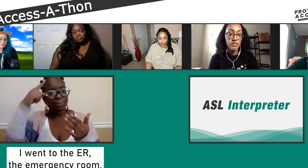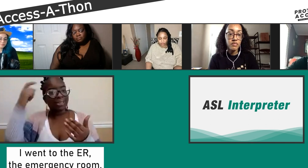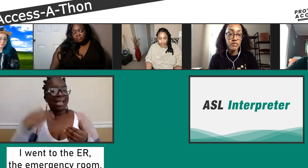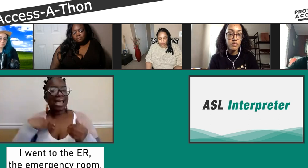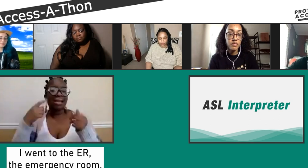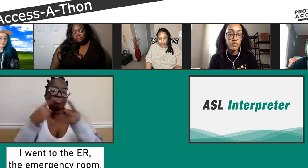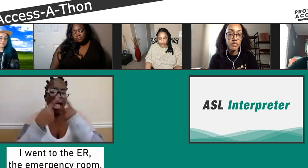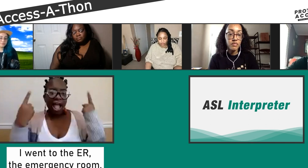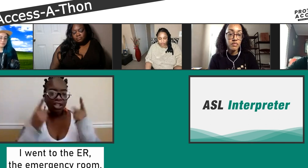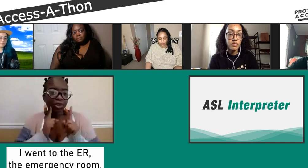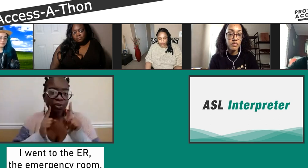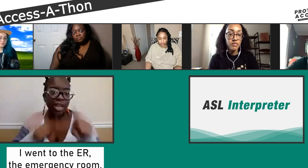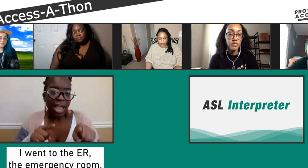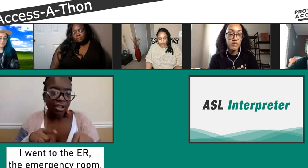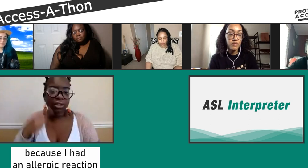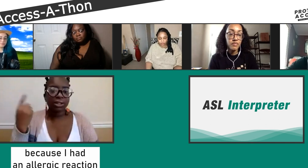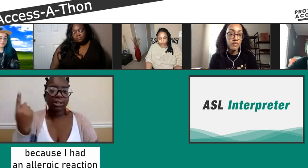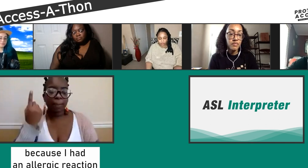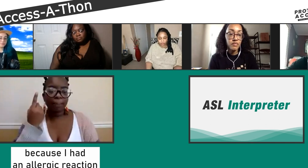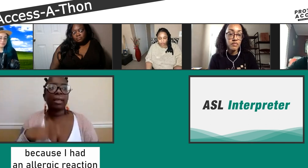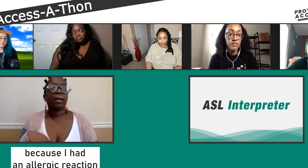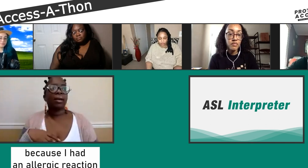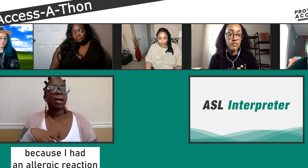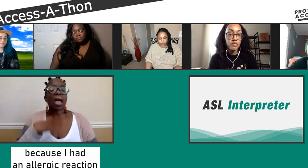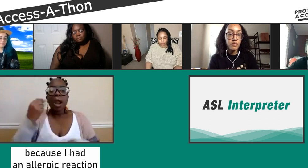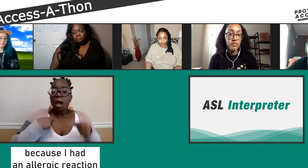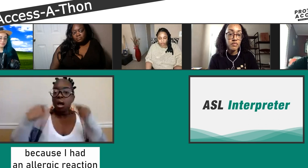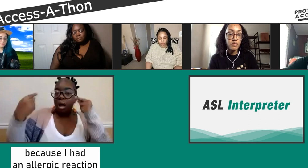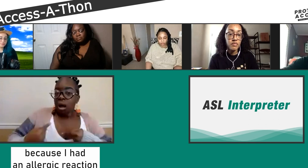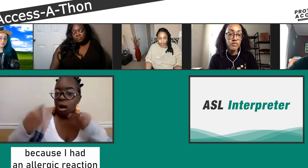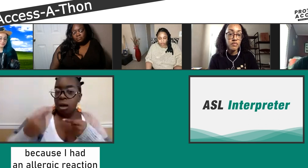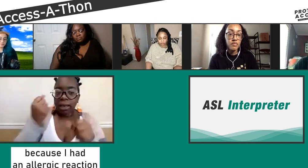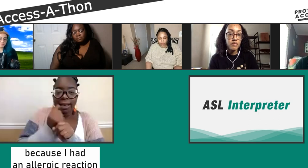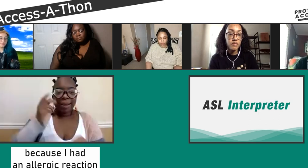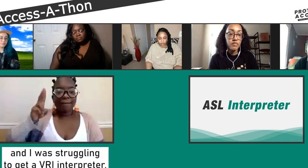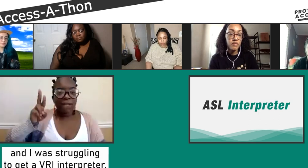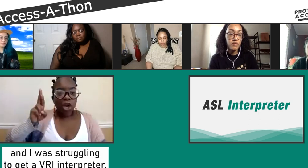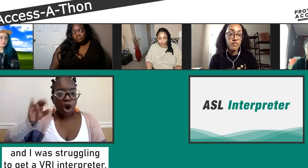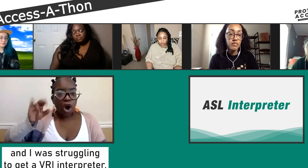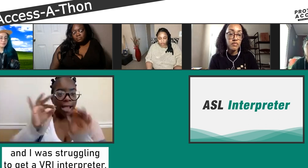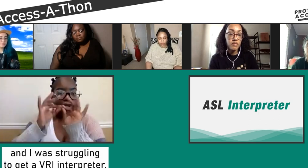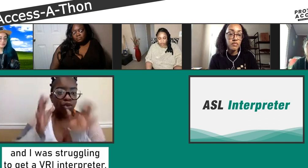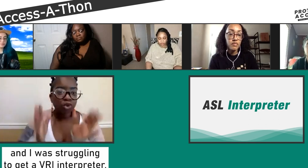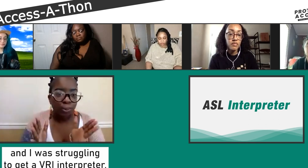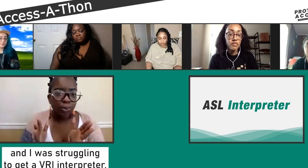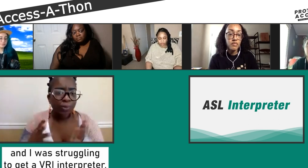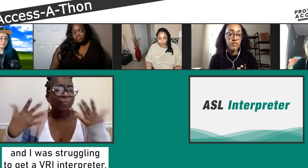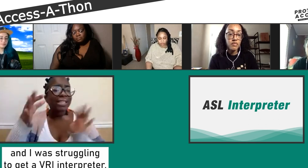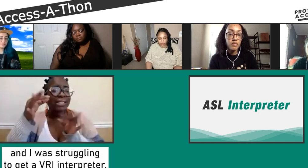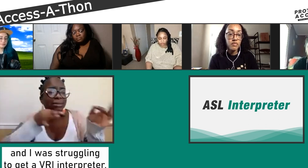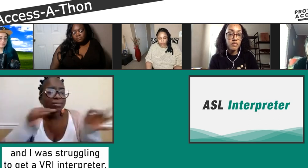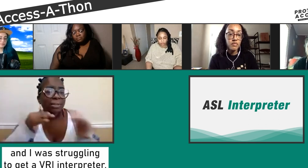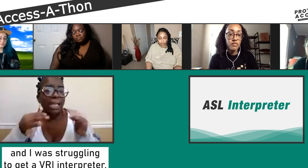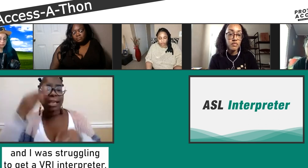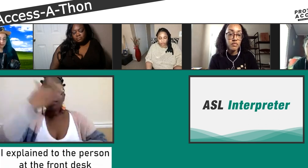room. I had allergic reaction to something. And I was struggling to get an